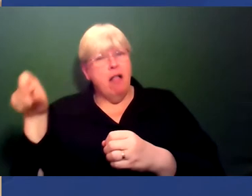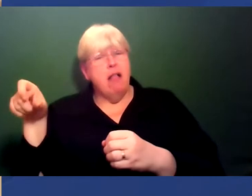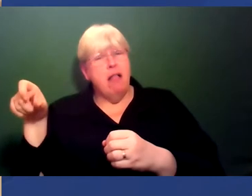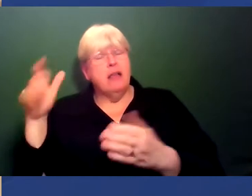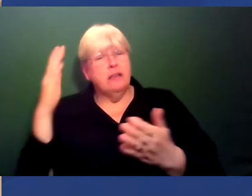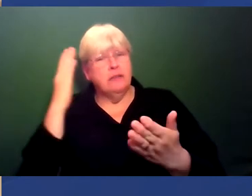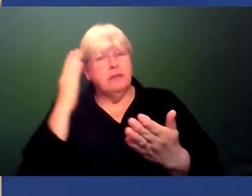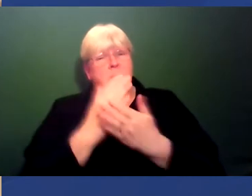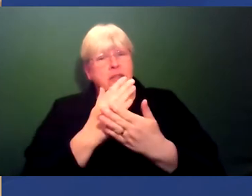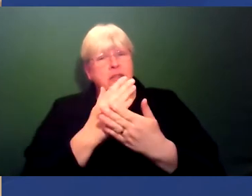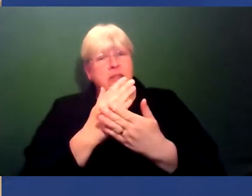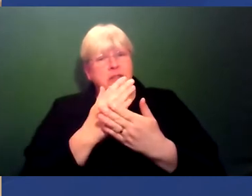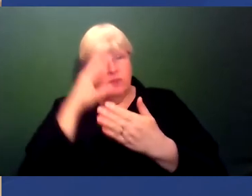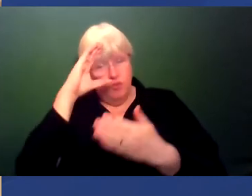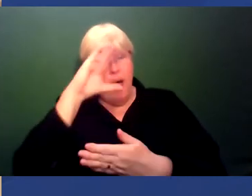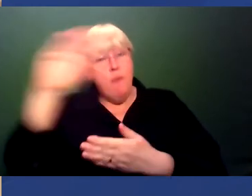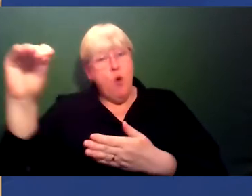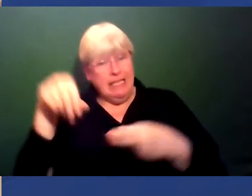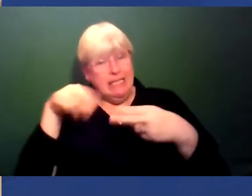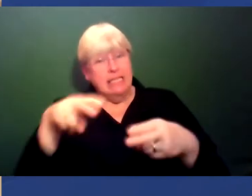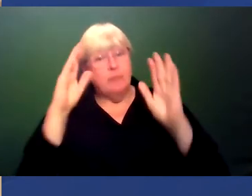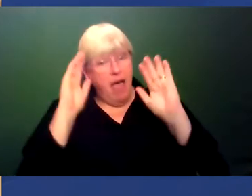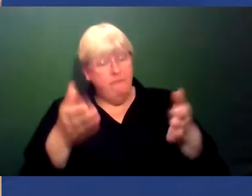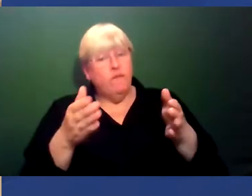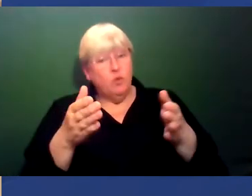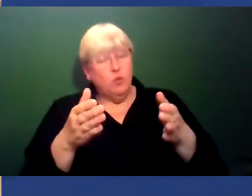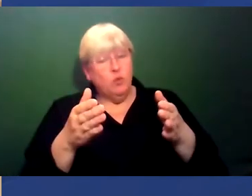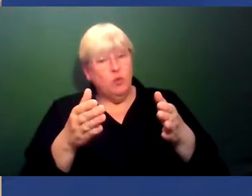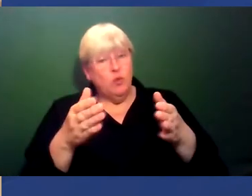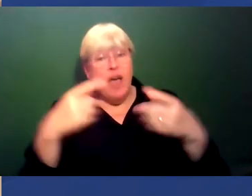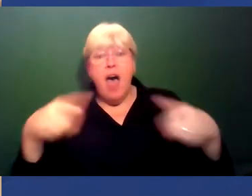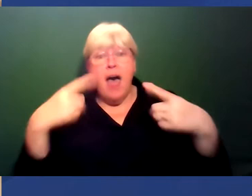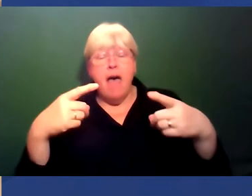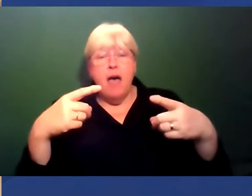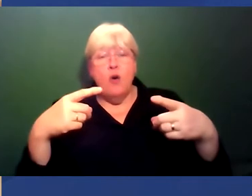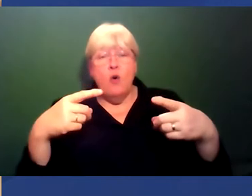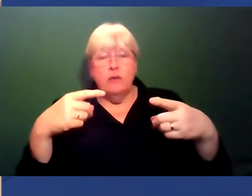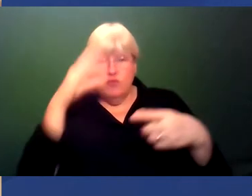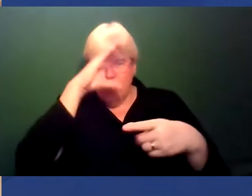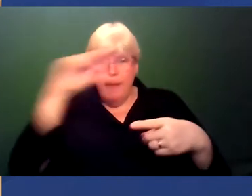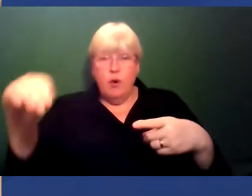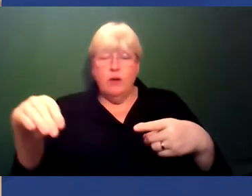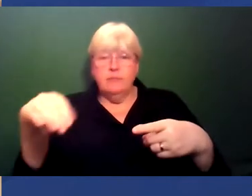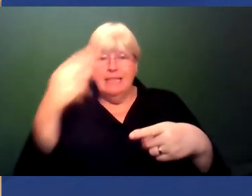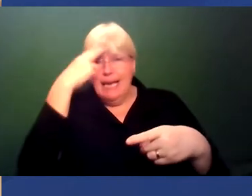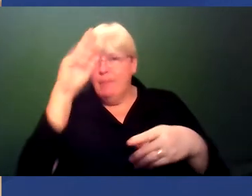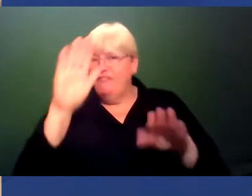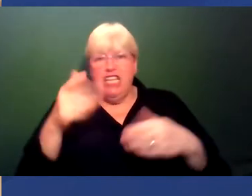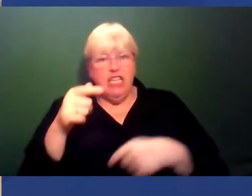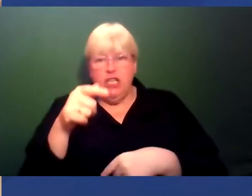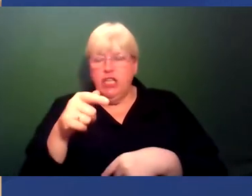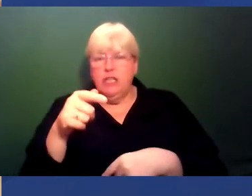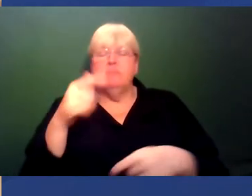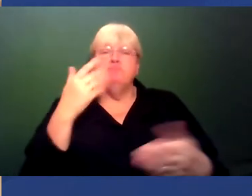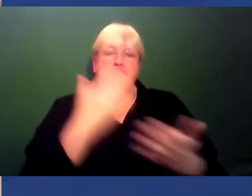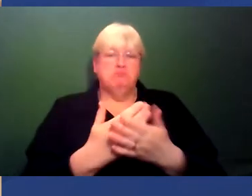reporting systems, which allow anonymous reporting, but have teeth. So if somebody reports something, there is a